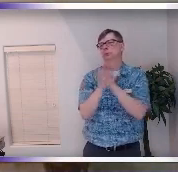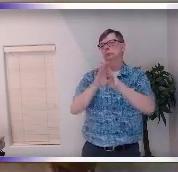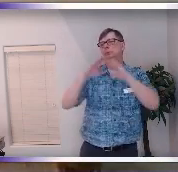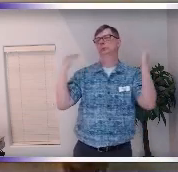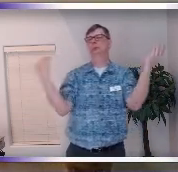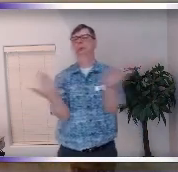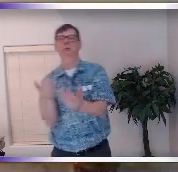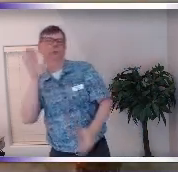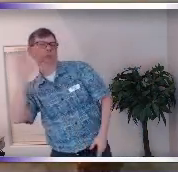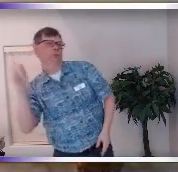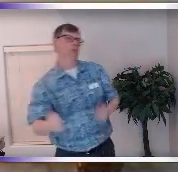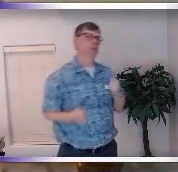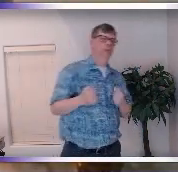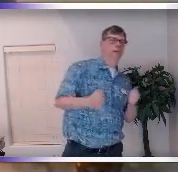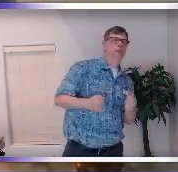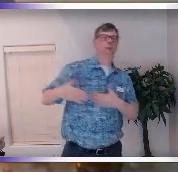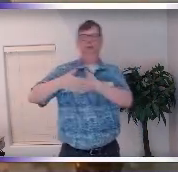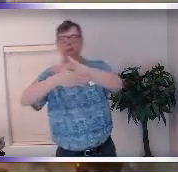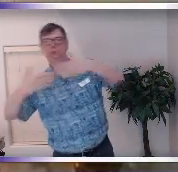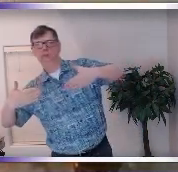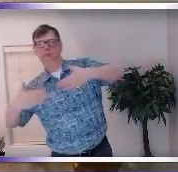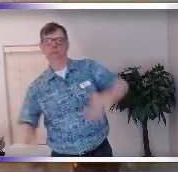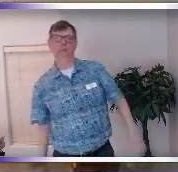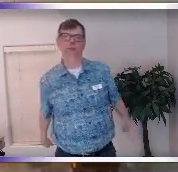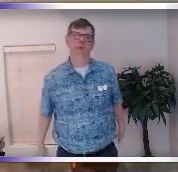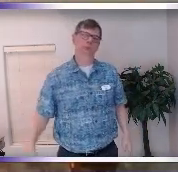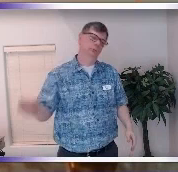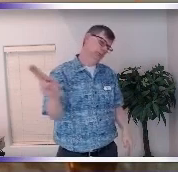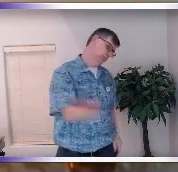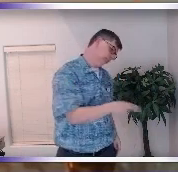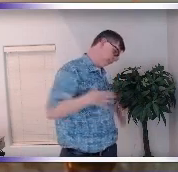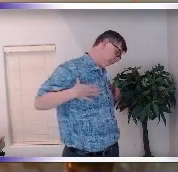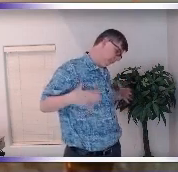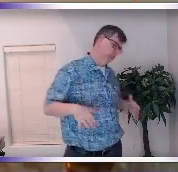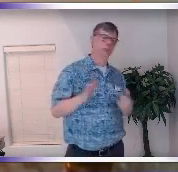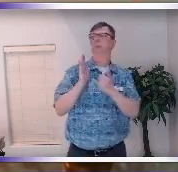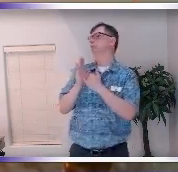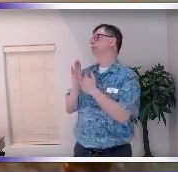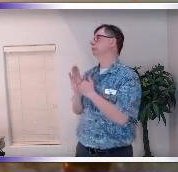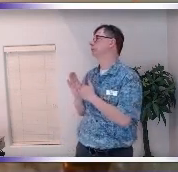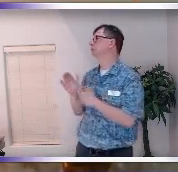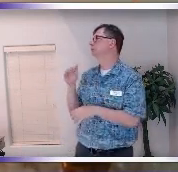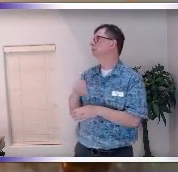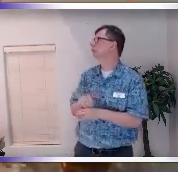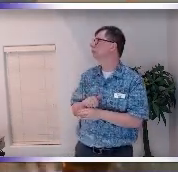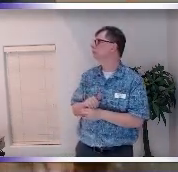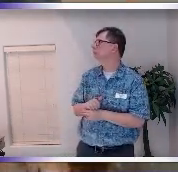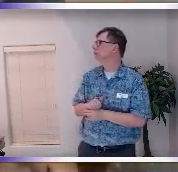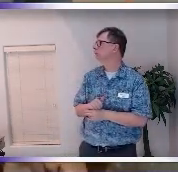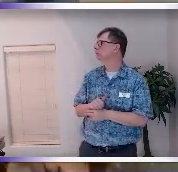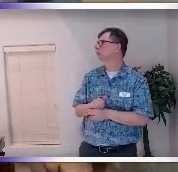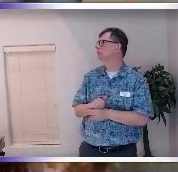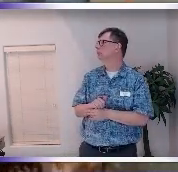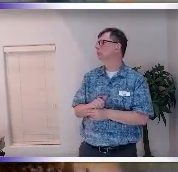that when people drive by they will feel it I have invited people into